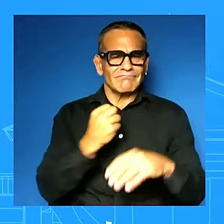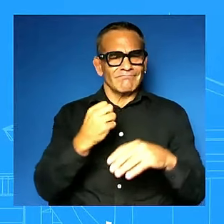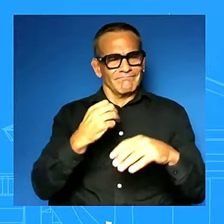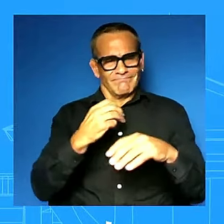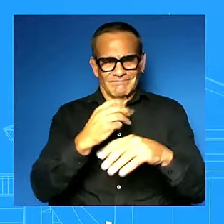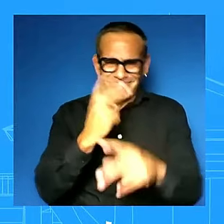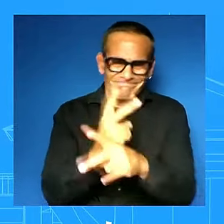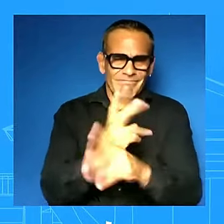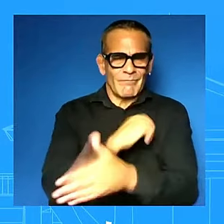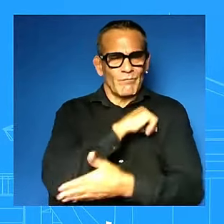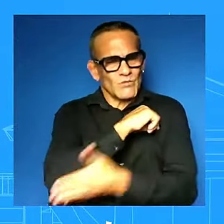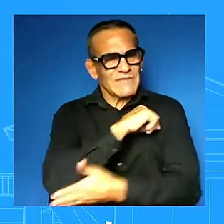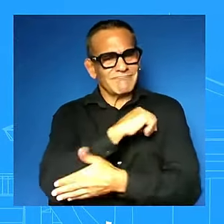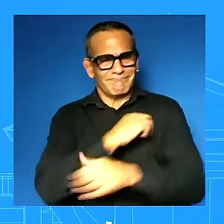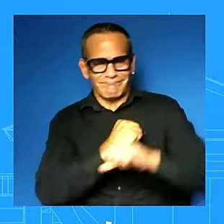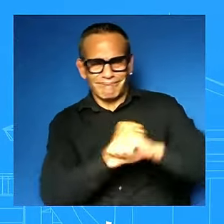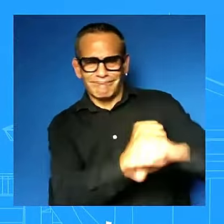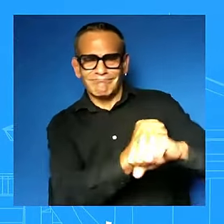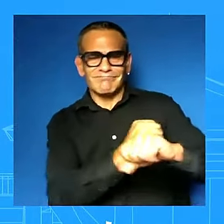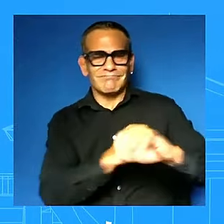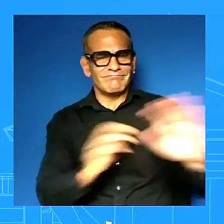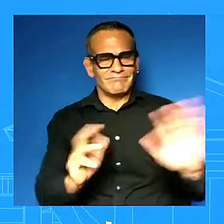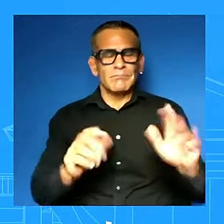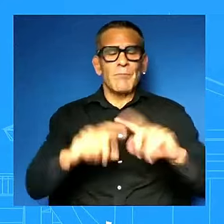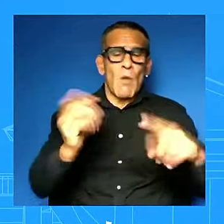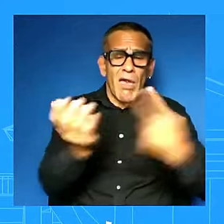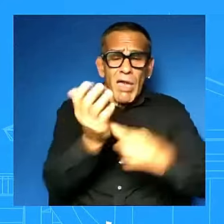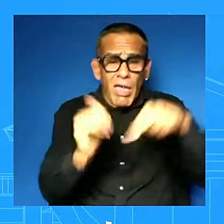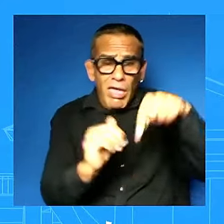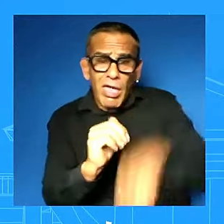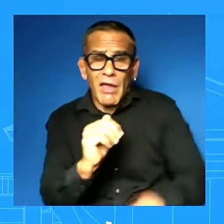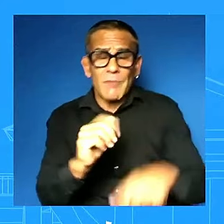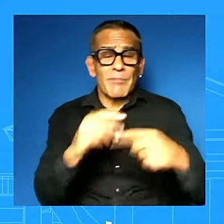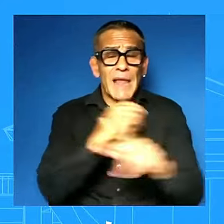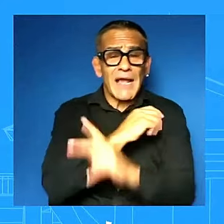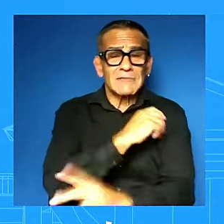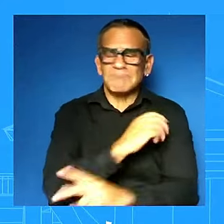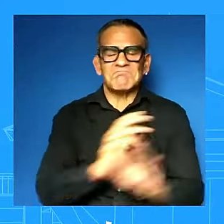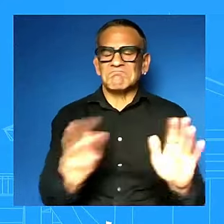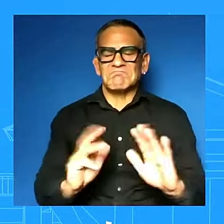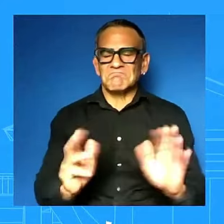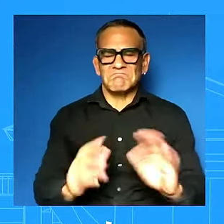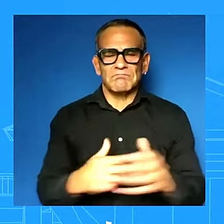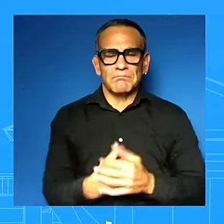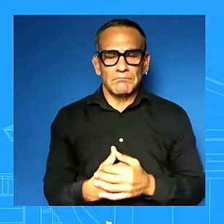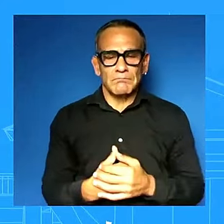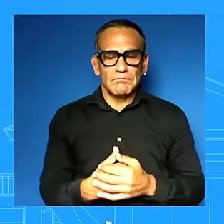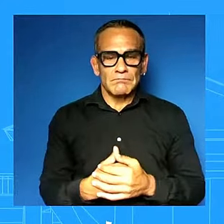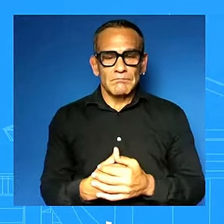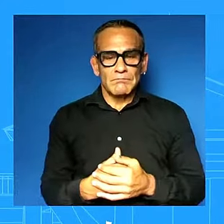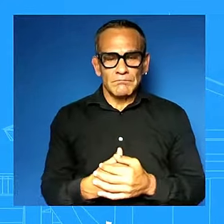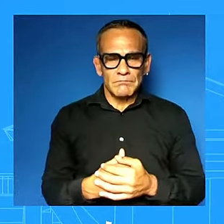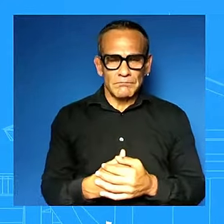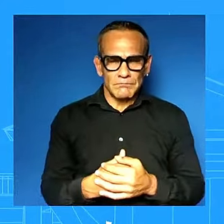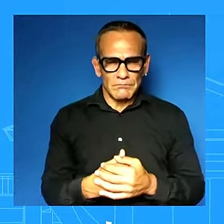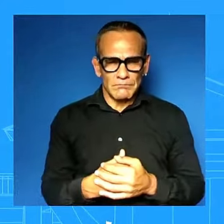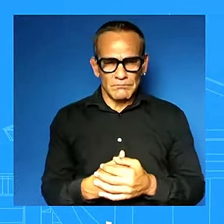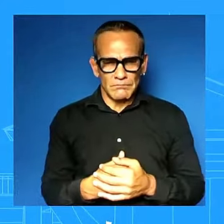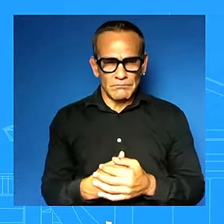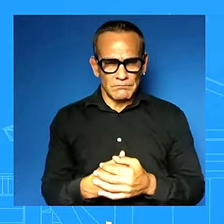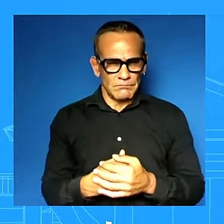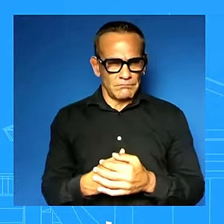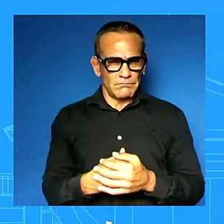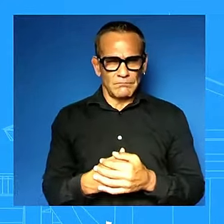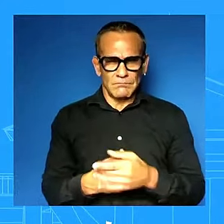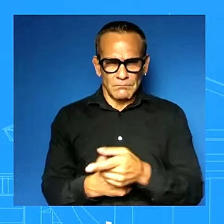go ahead fraser i know last time i i think i called you michael i'll forgive you don't worry about it it's fine water under the bridge thank you